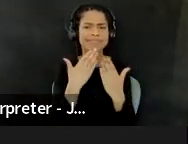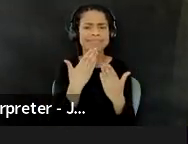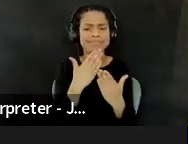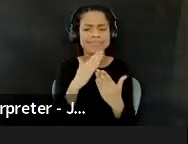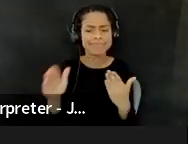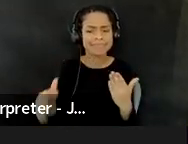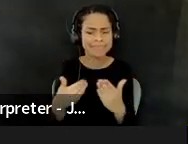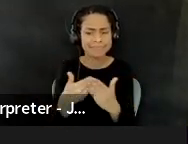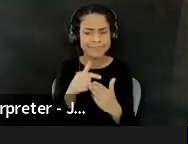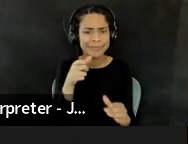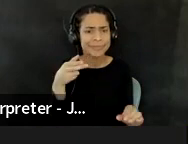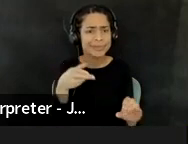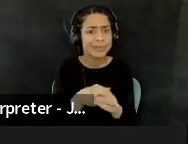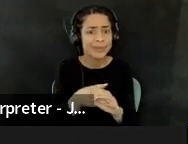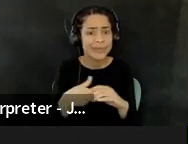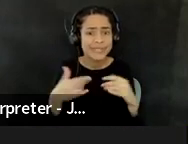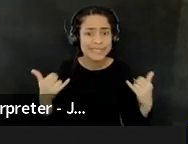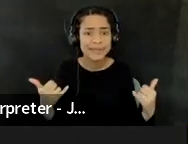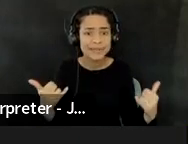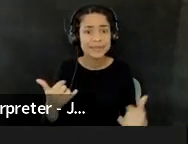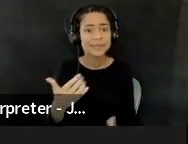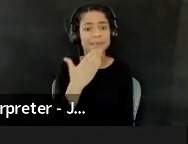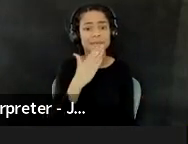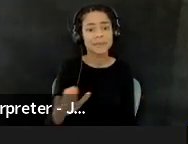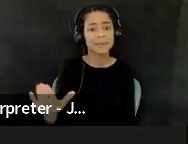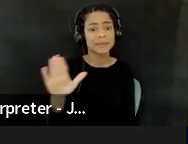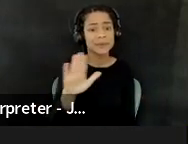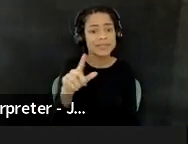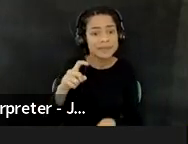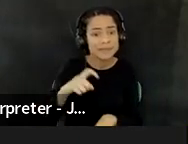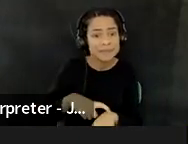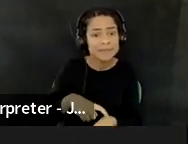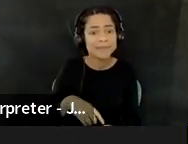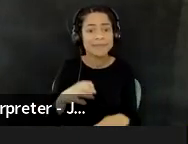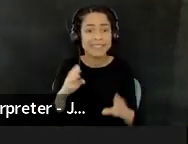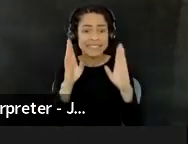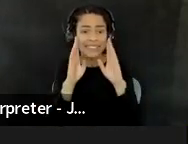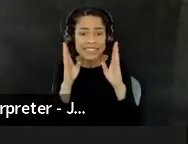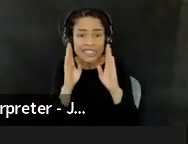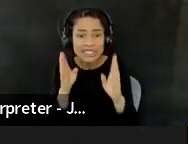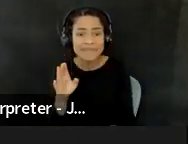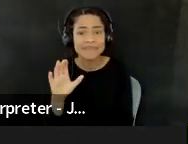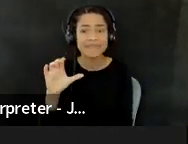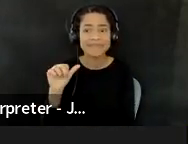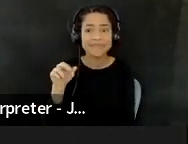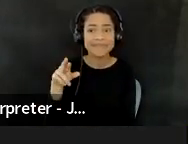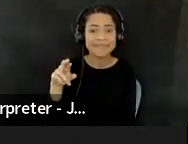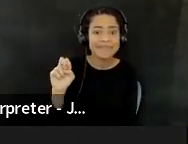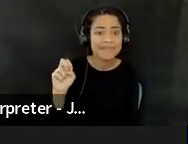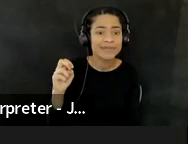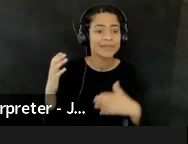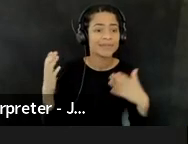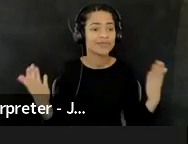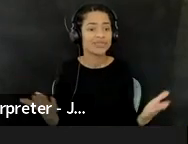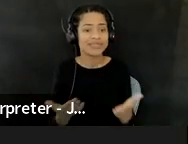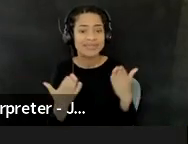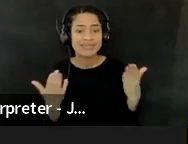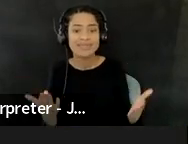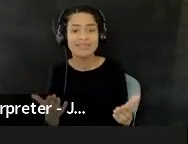space and for your time and your attention and care and presence and vulnerability and labor.